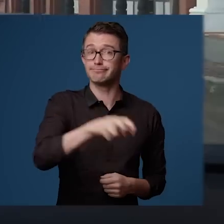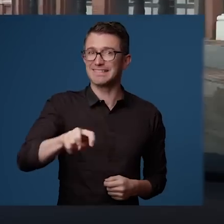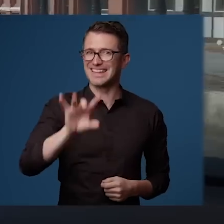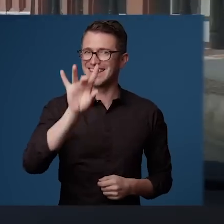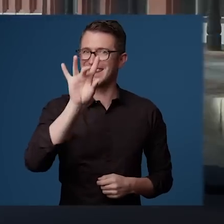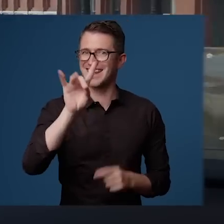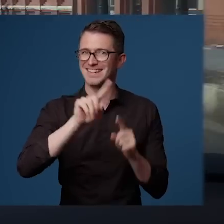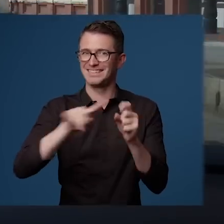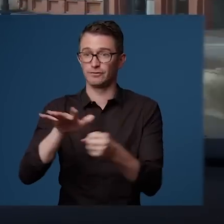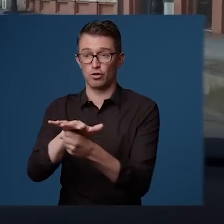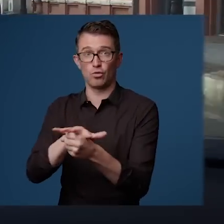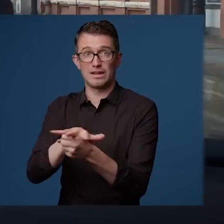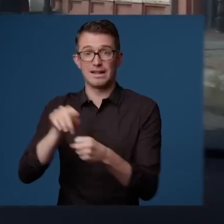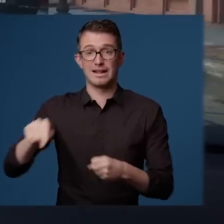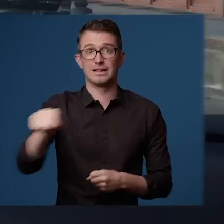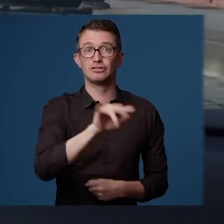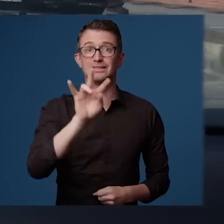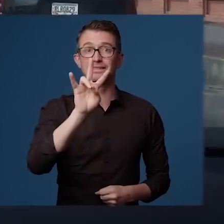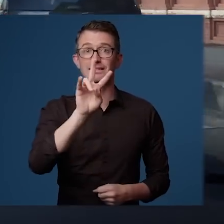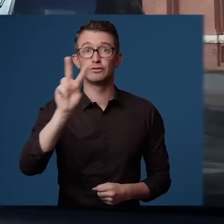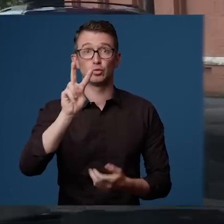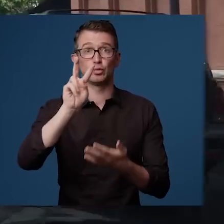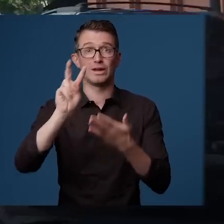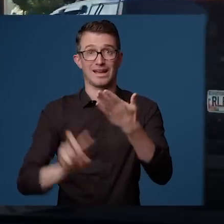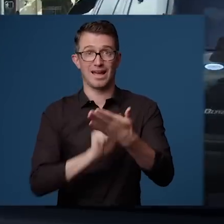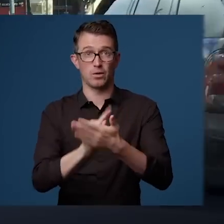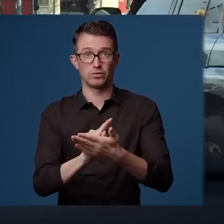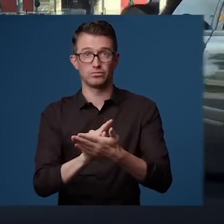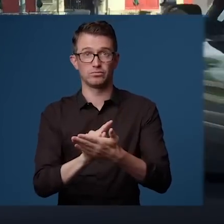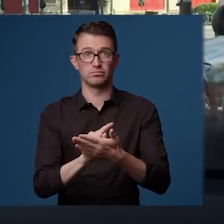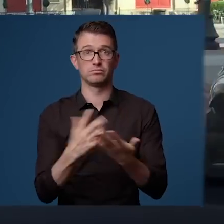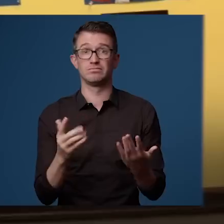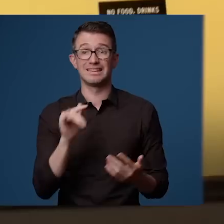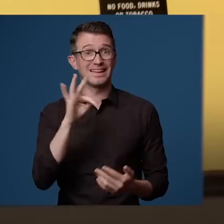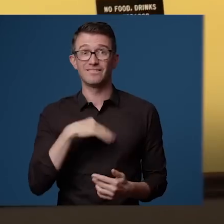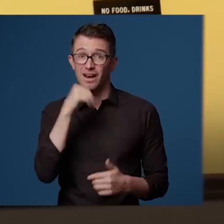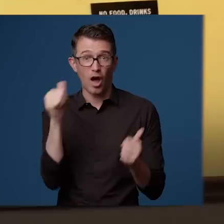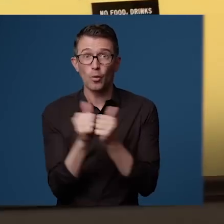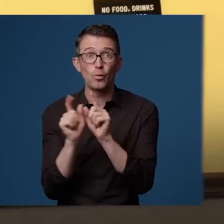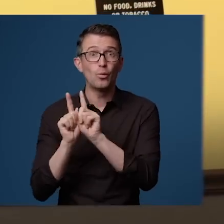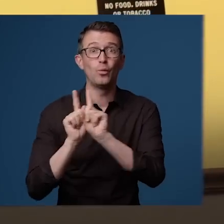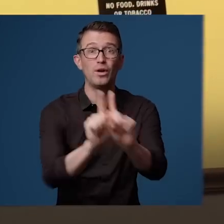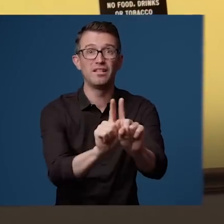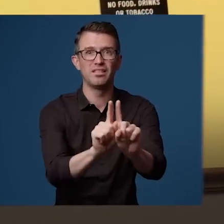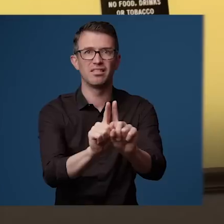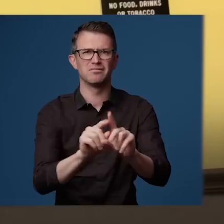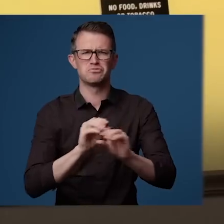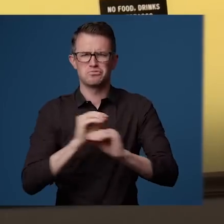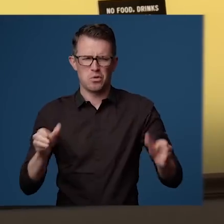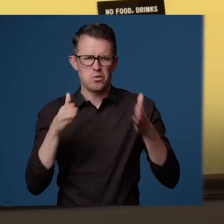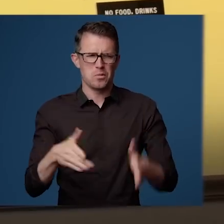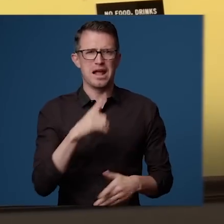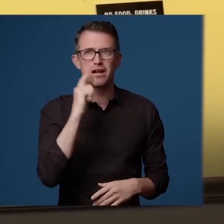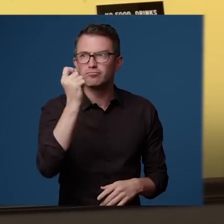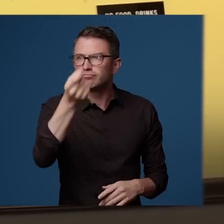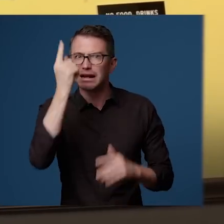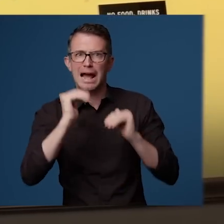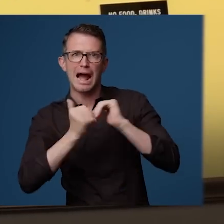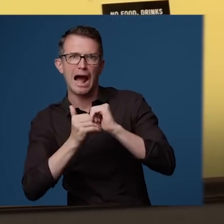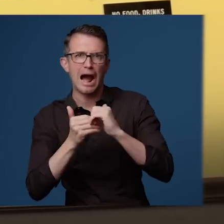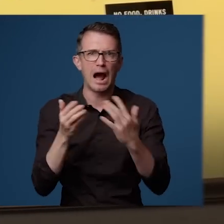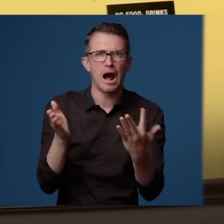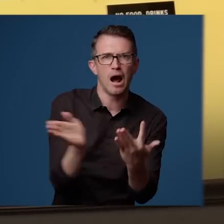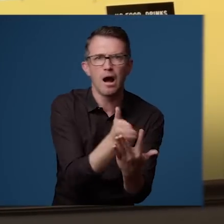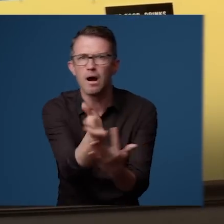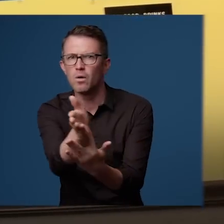We went to eight locations in a span of 72 hours. If I hadn't been with him there was no way he would have known